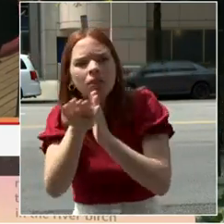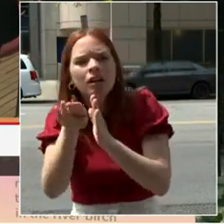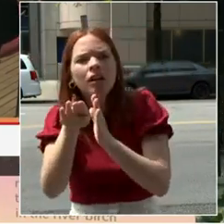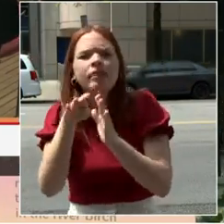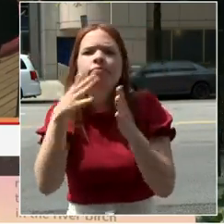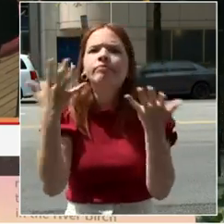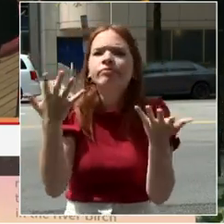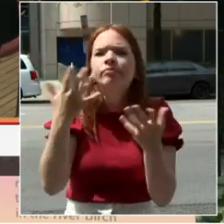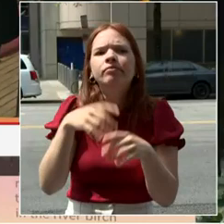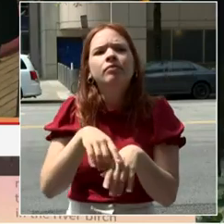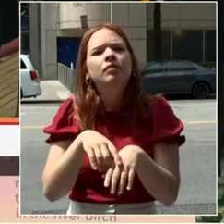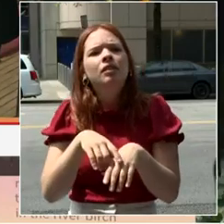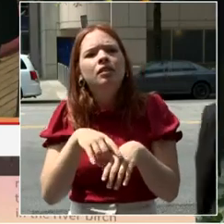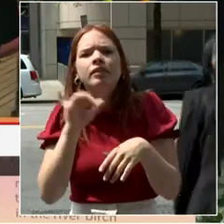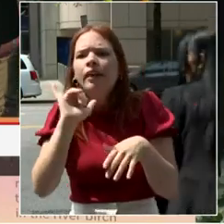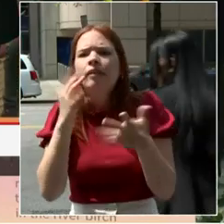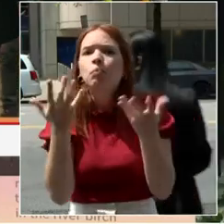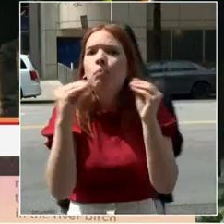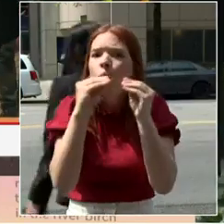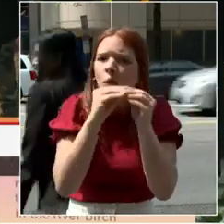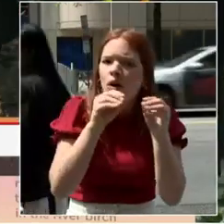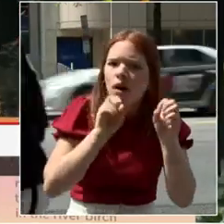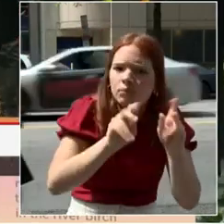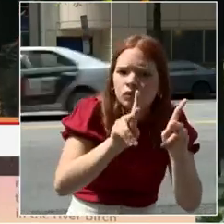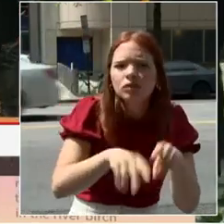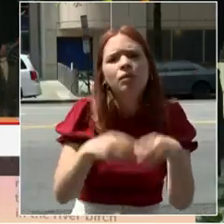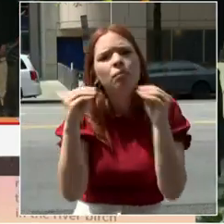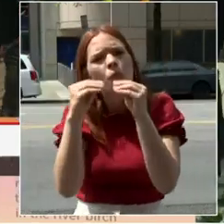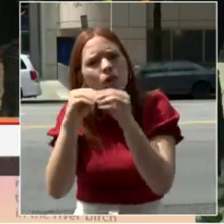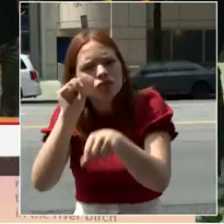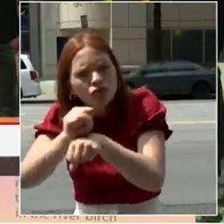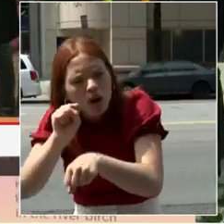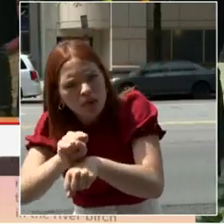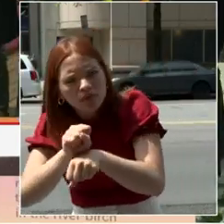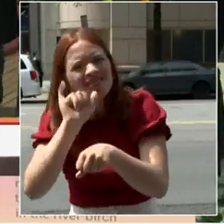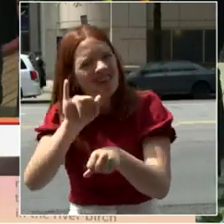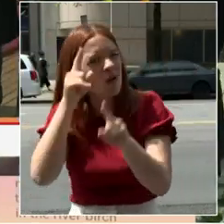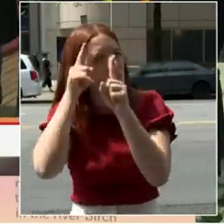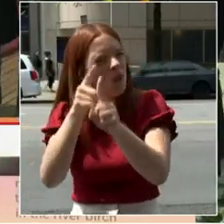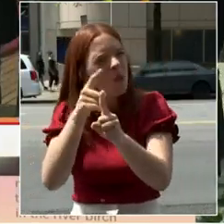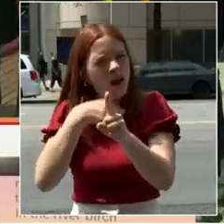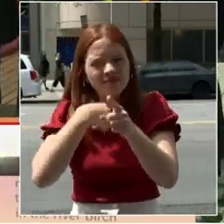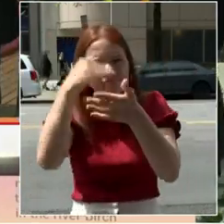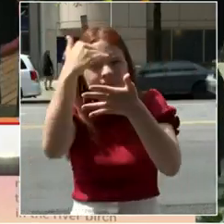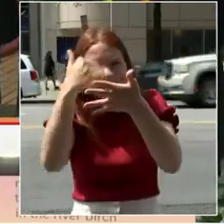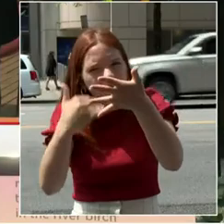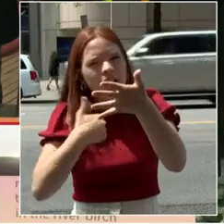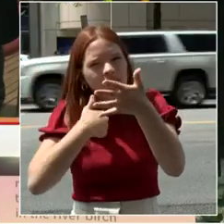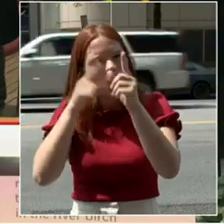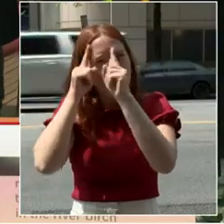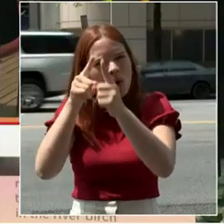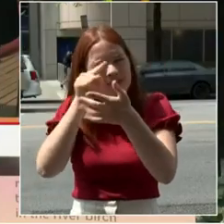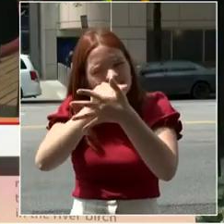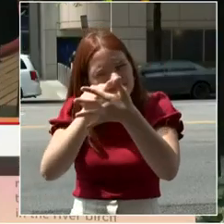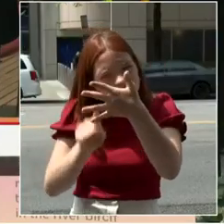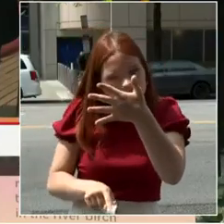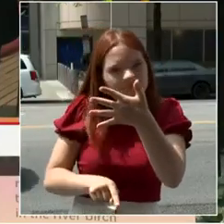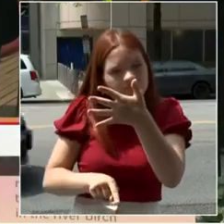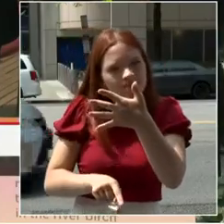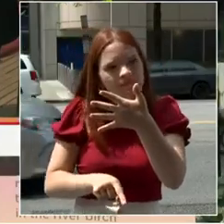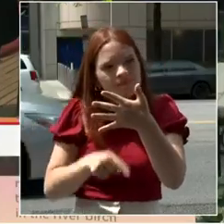opportunity? And that is why we are focused on the downtown part of the plan today,